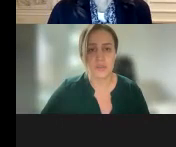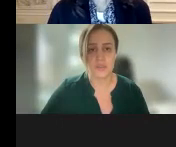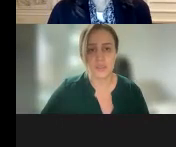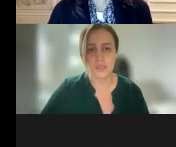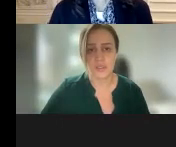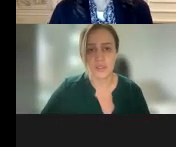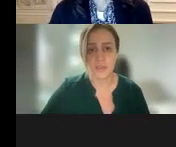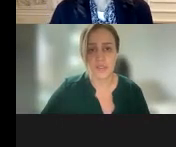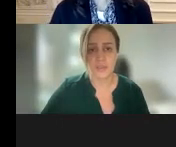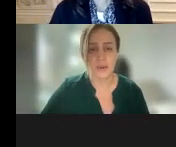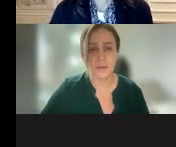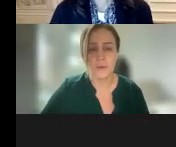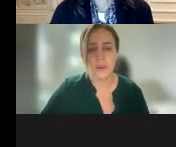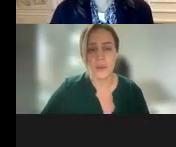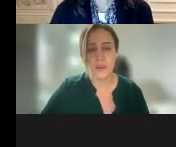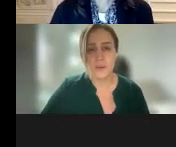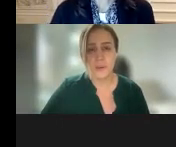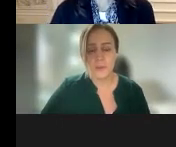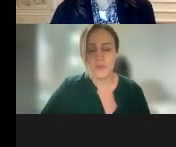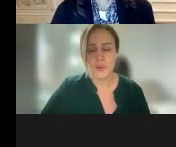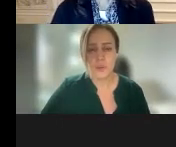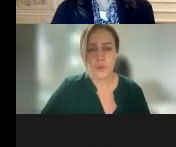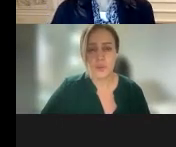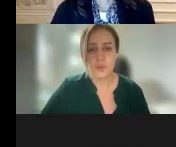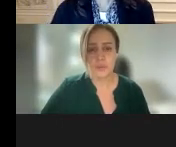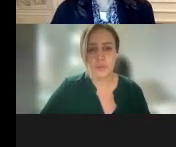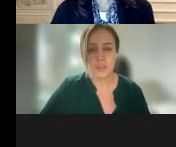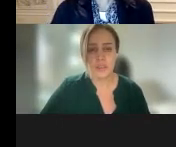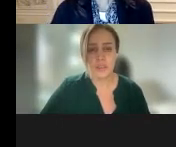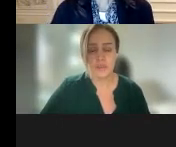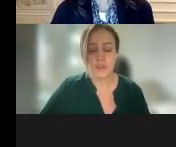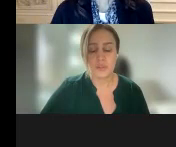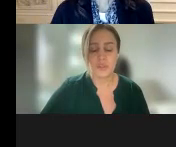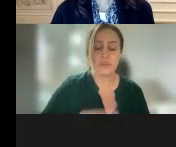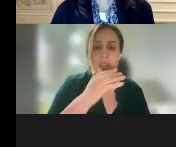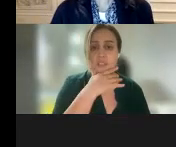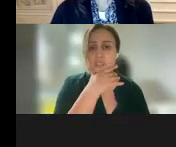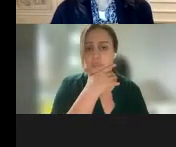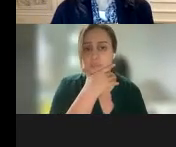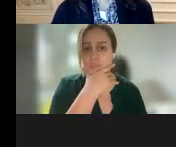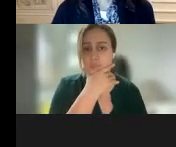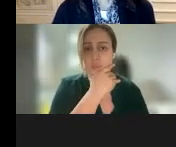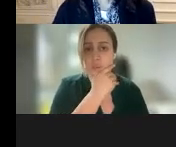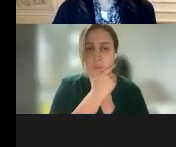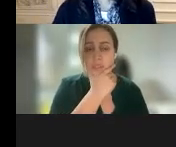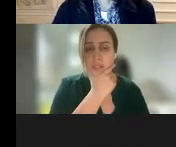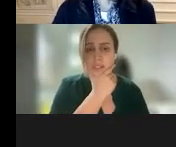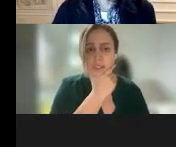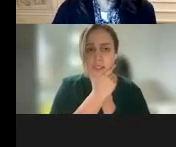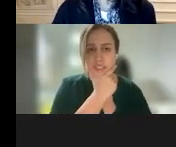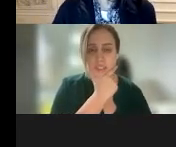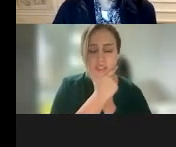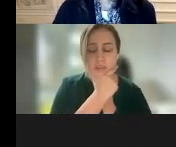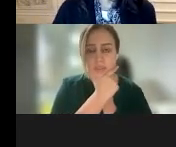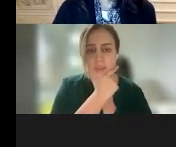was a pretty comprehensive group effort, and you can see the expertise they have and the agencies that they represent.